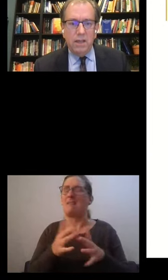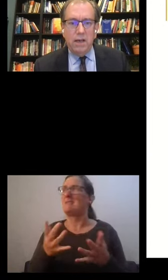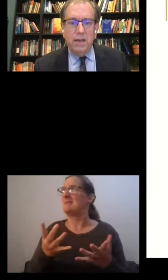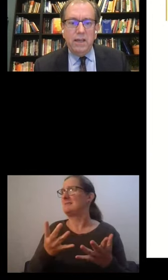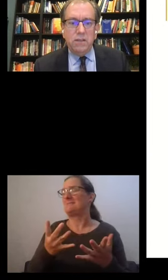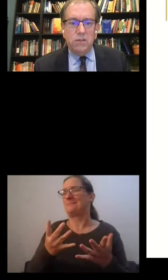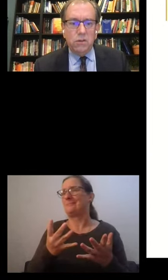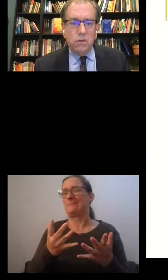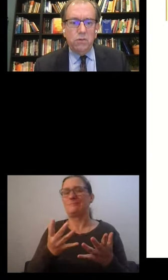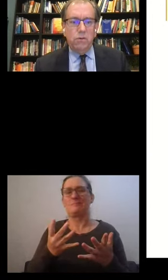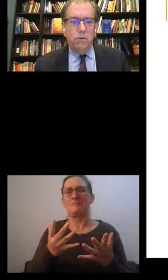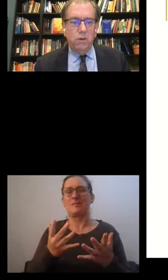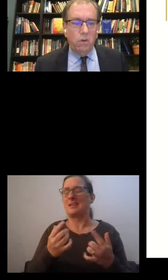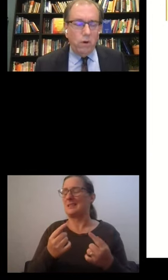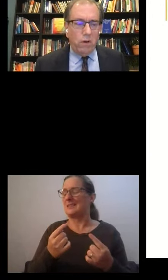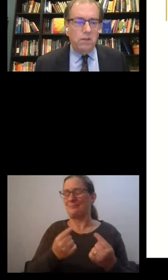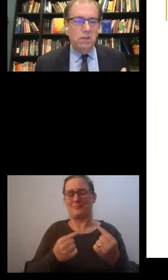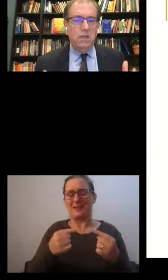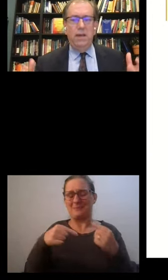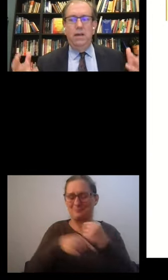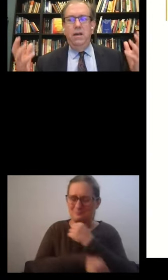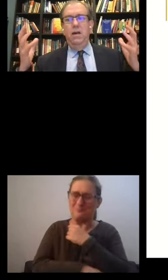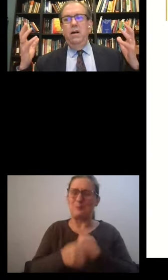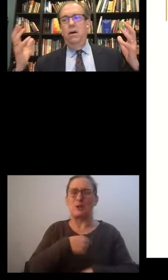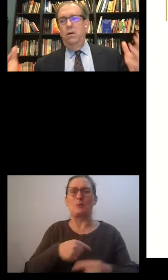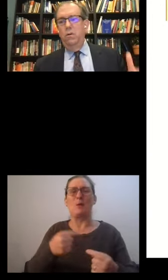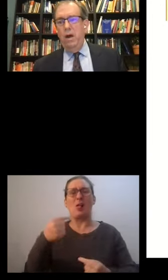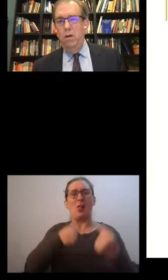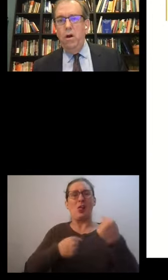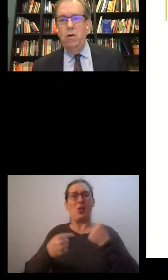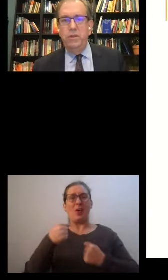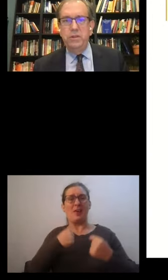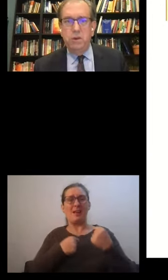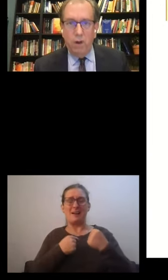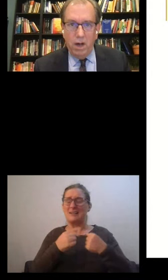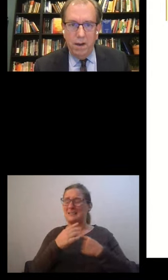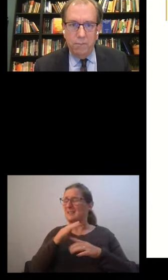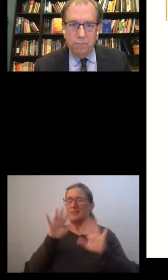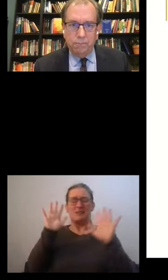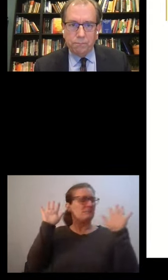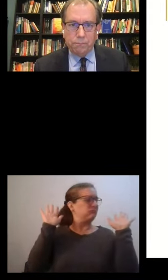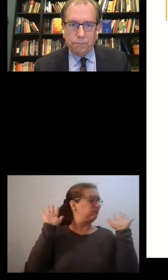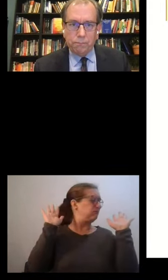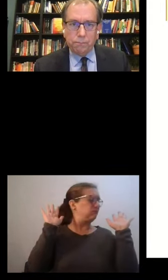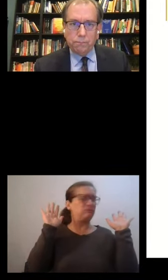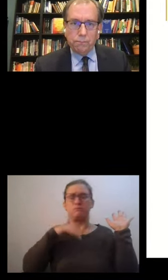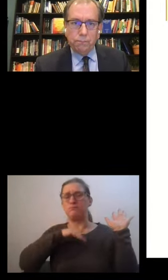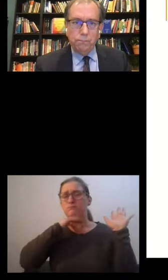that leads to a worker to say, oh, how long will this go on?